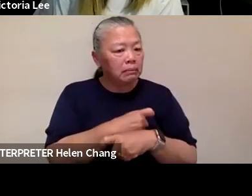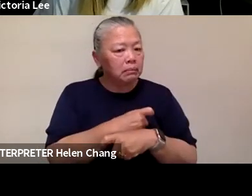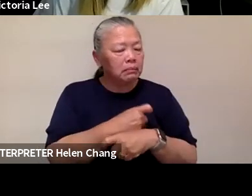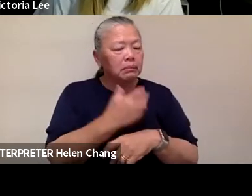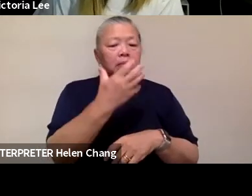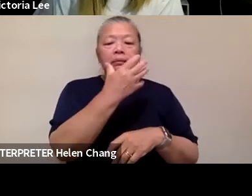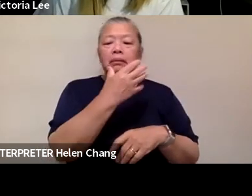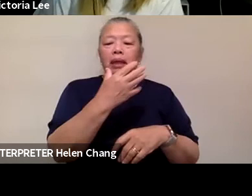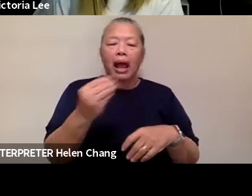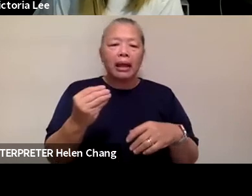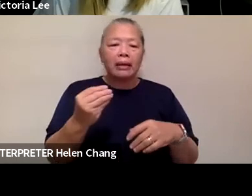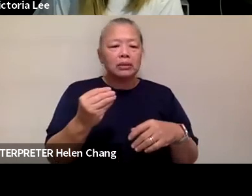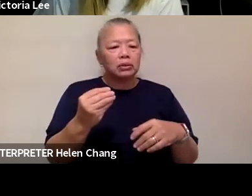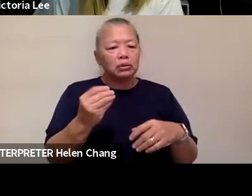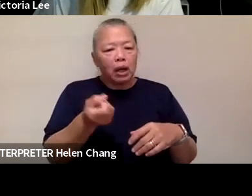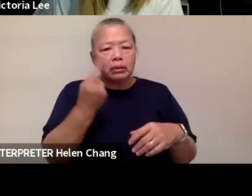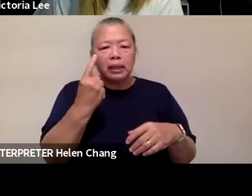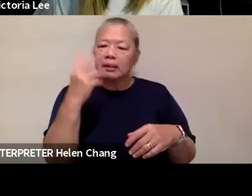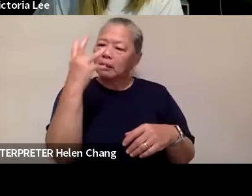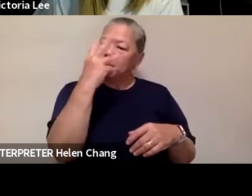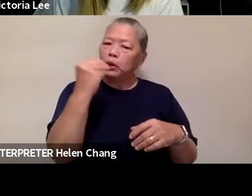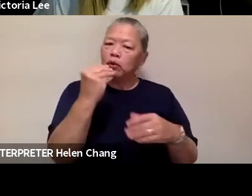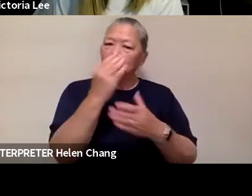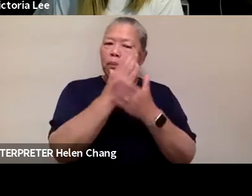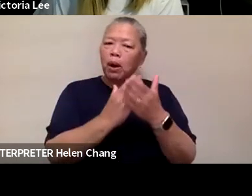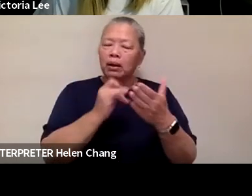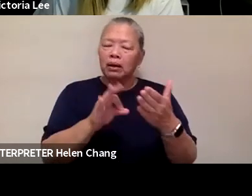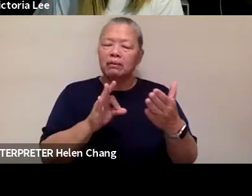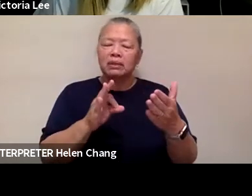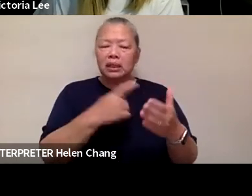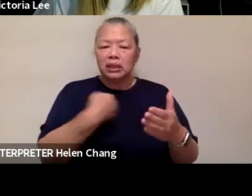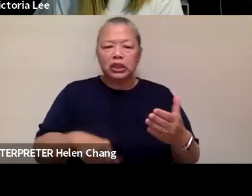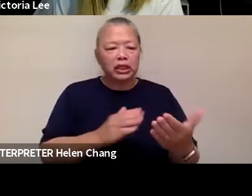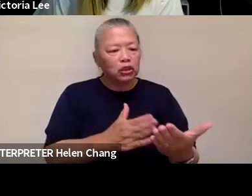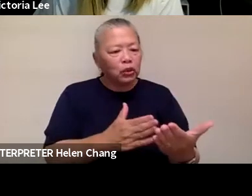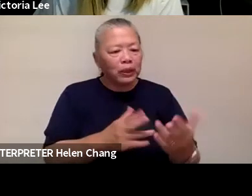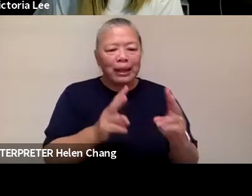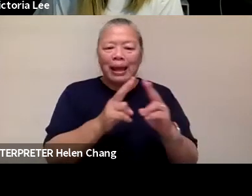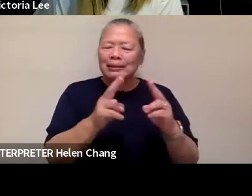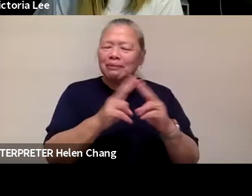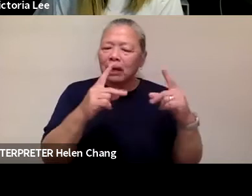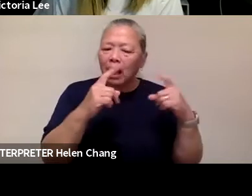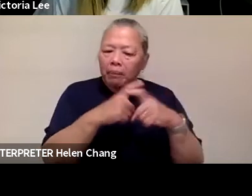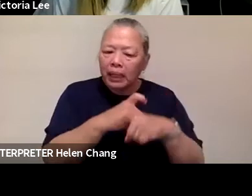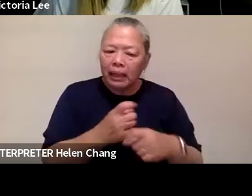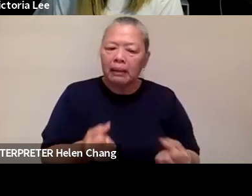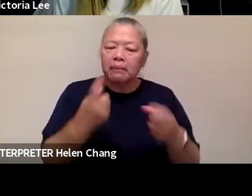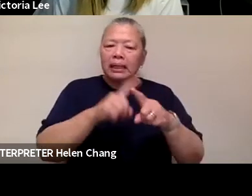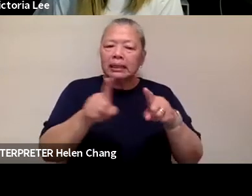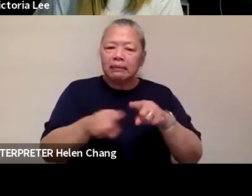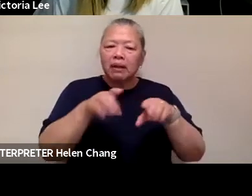parts of, of Chinese cuisine. It's very intricate and it's very layered and it's not easy.